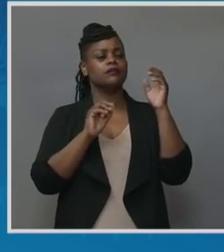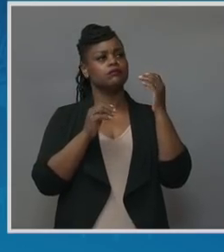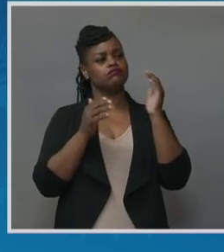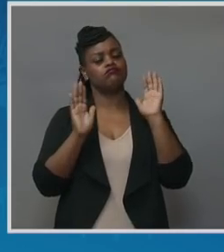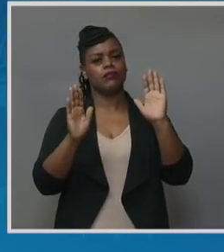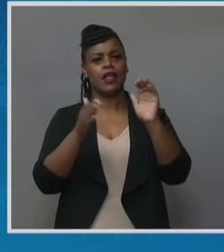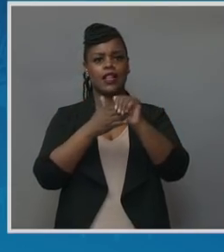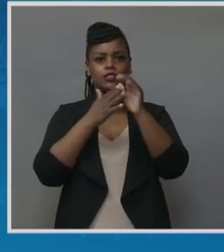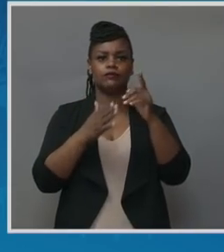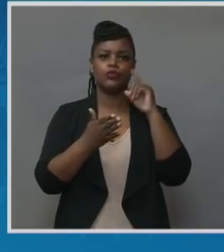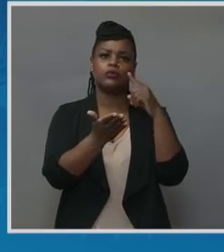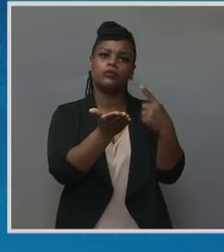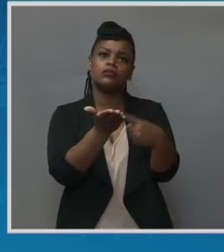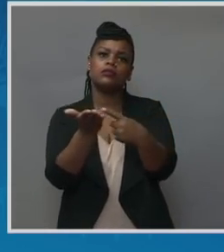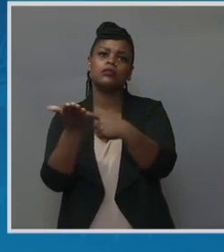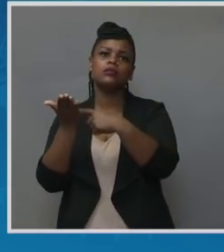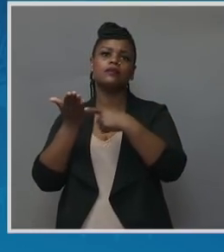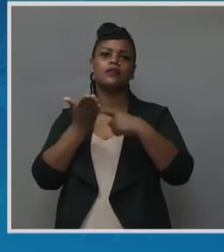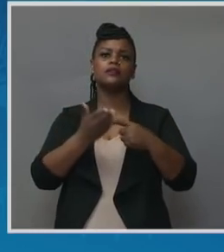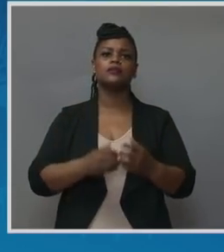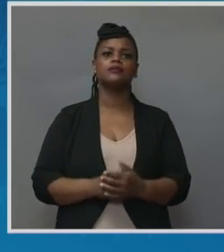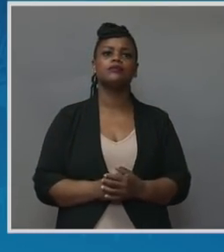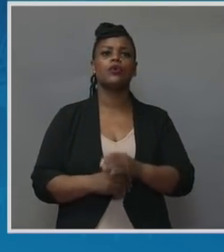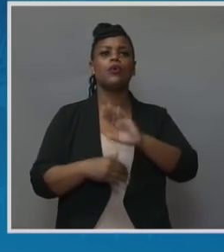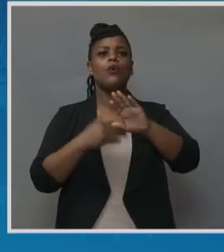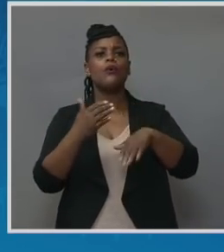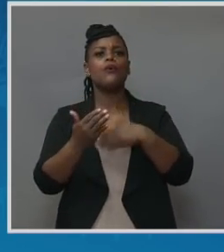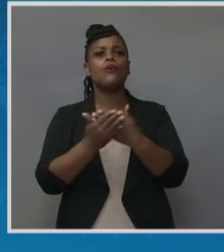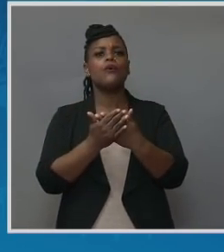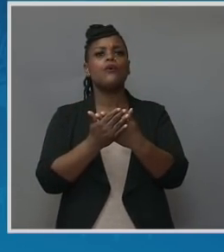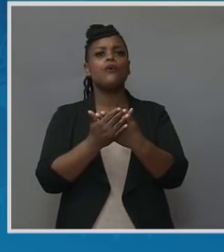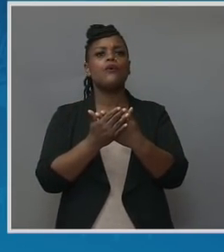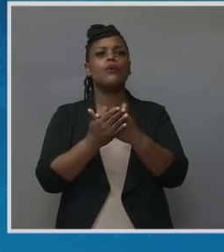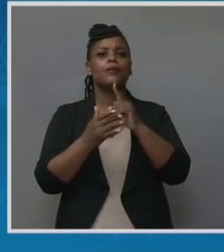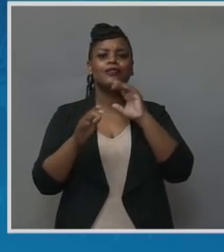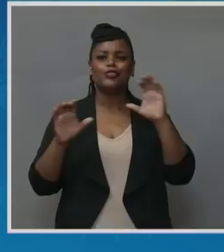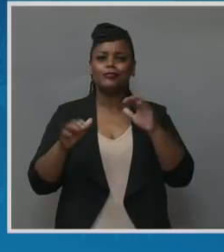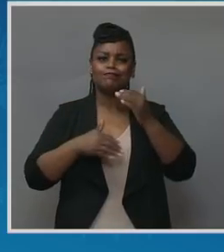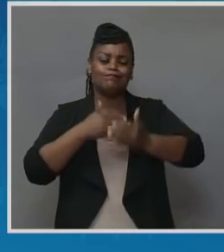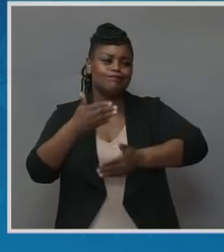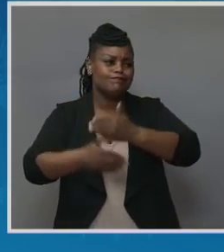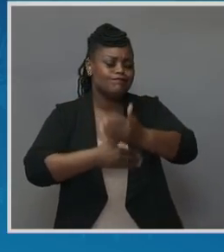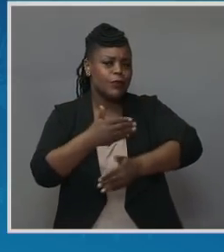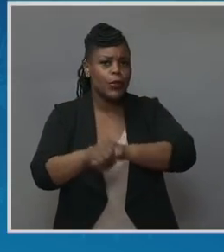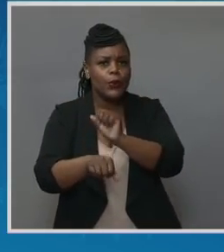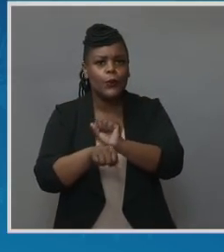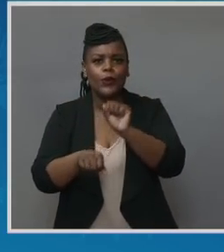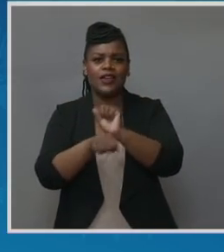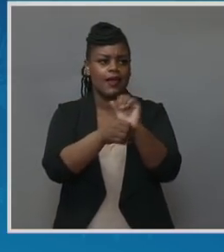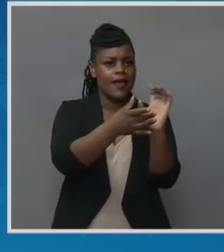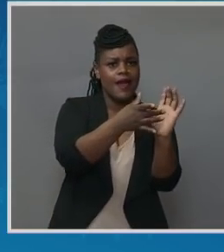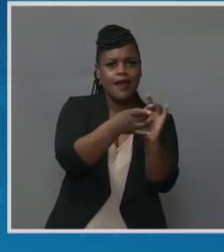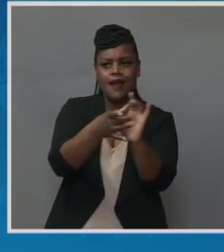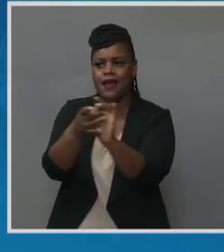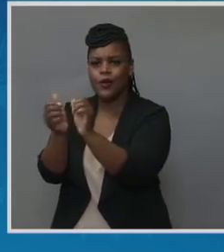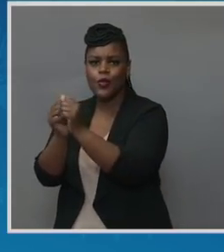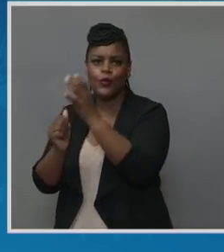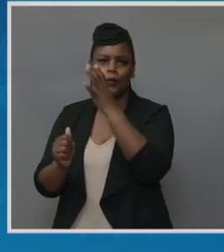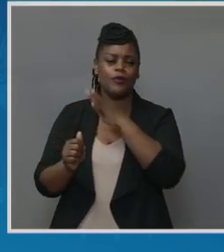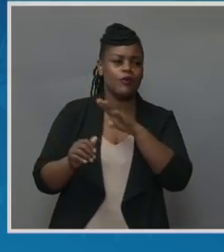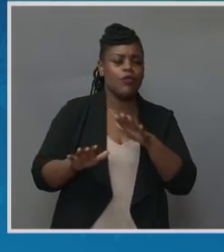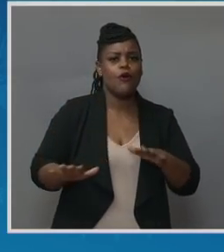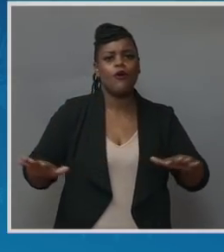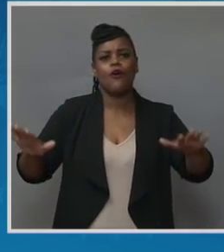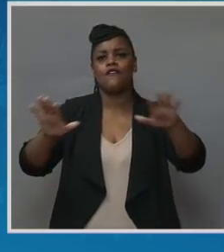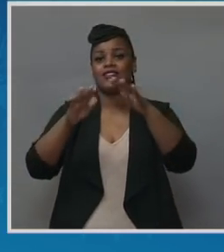conversation. You all have been on the ground doing the work of connecting with women around our country. You are